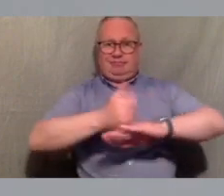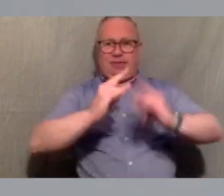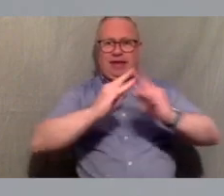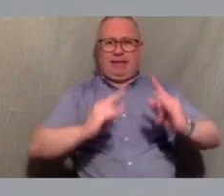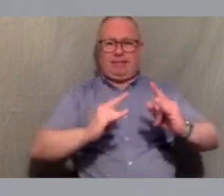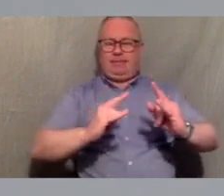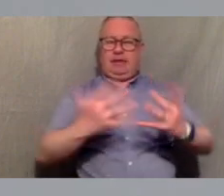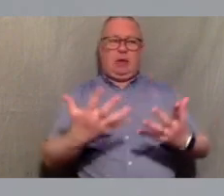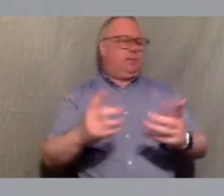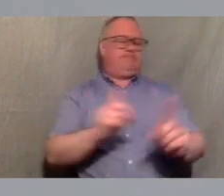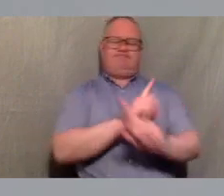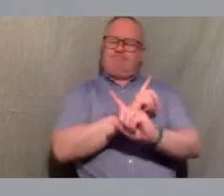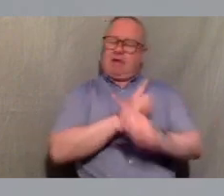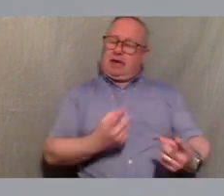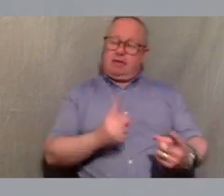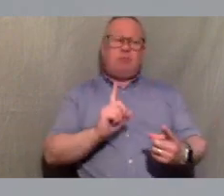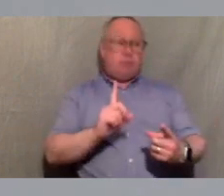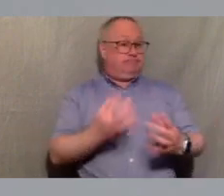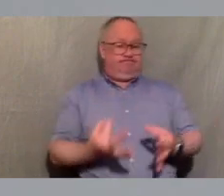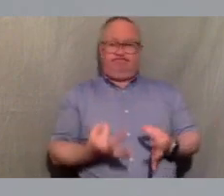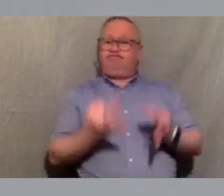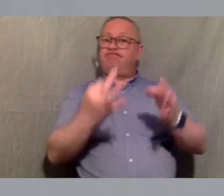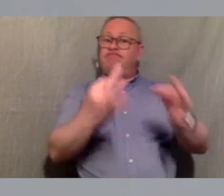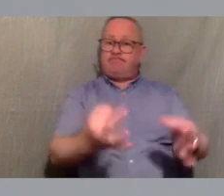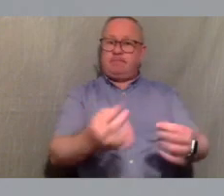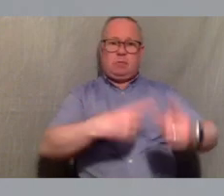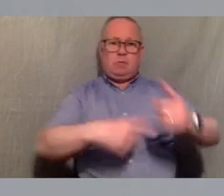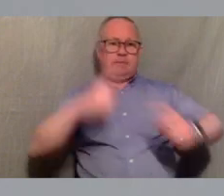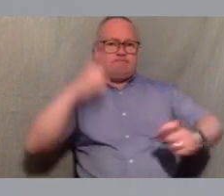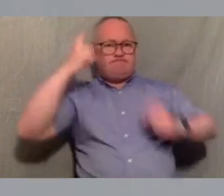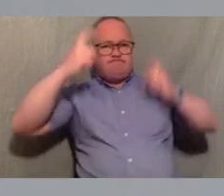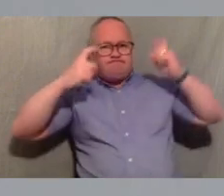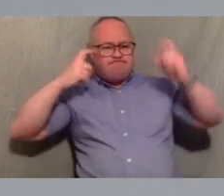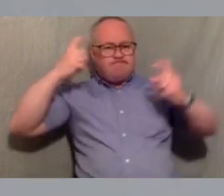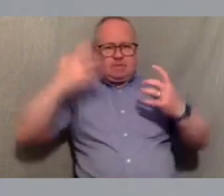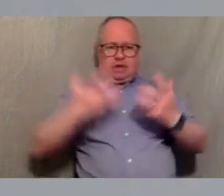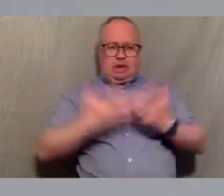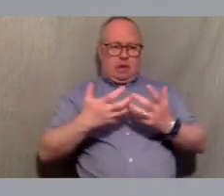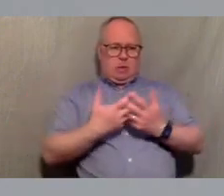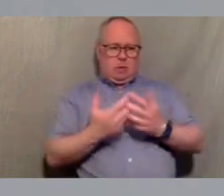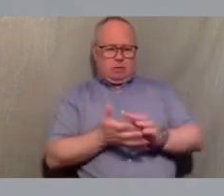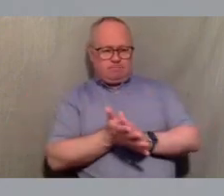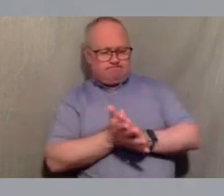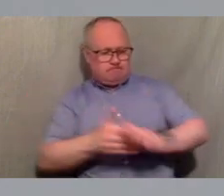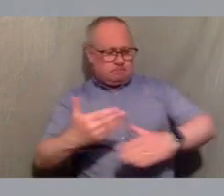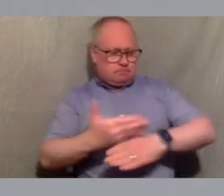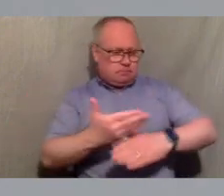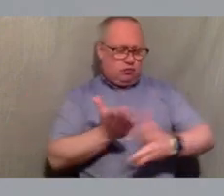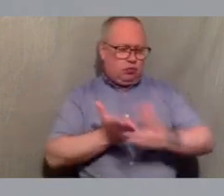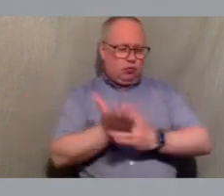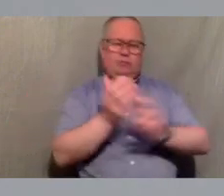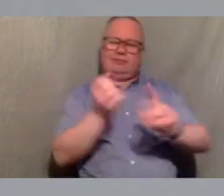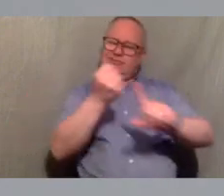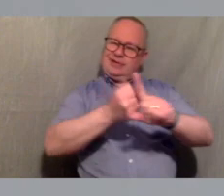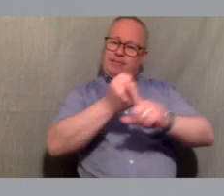but this is only a delay and we're still working out how we can uh really act and through online campaigns and